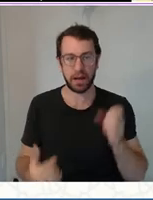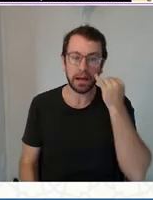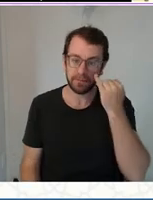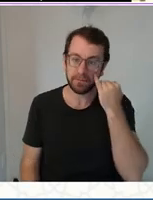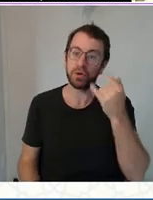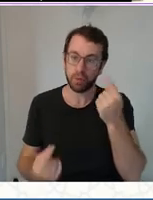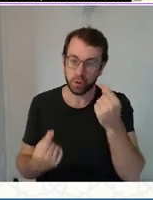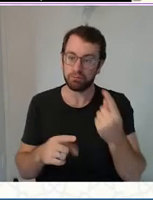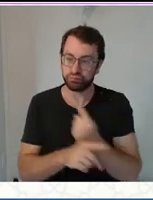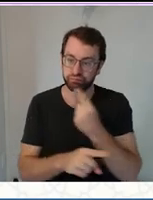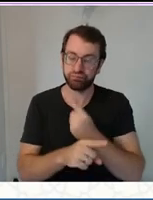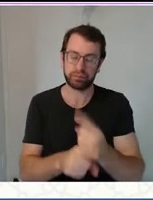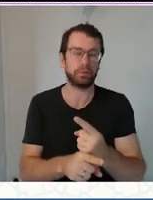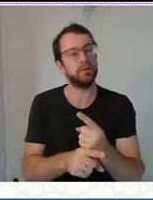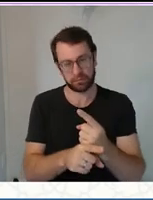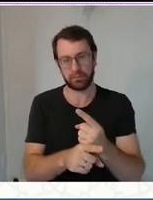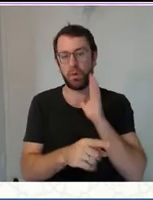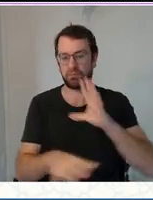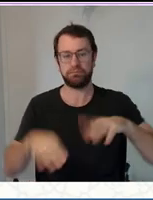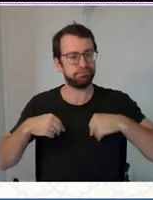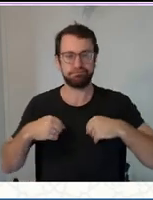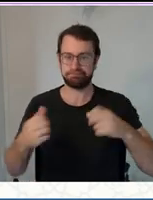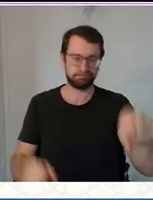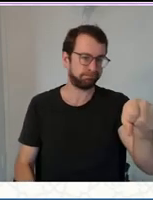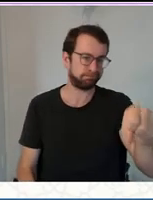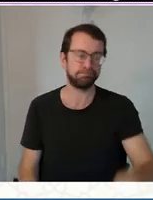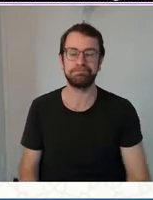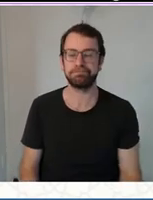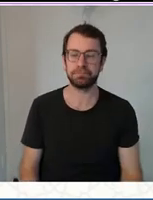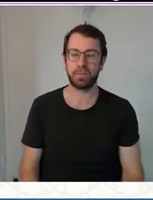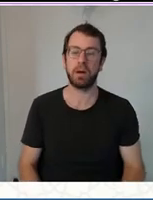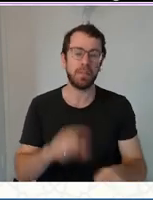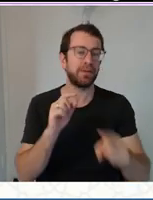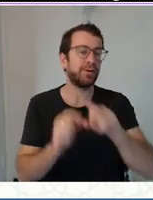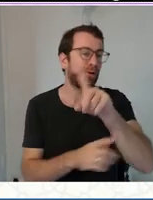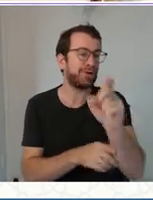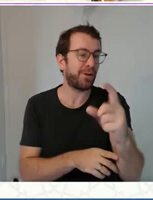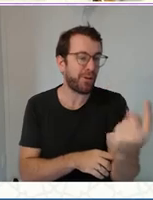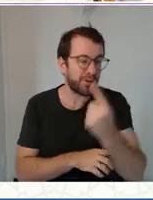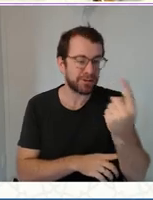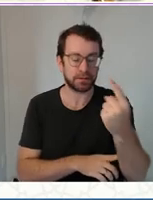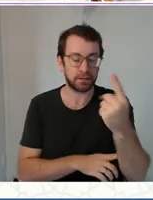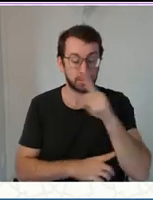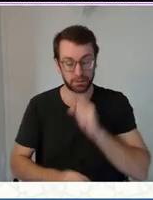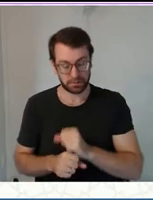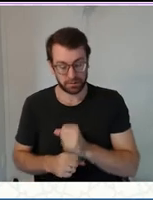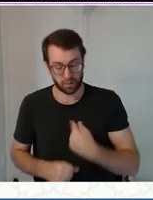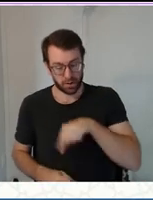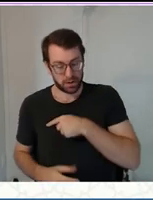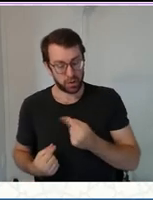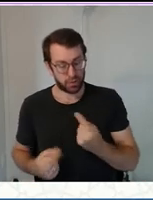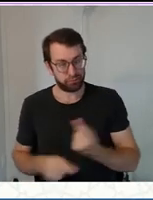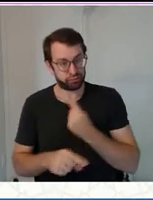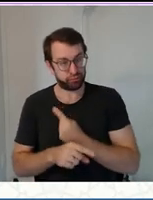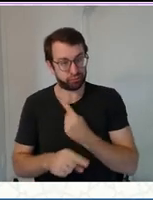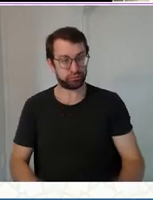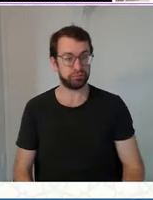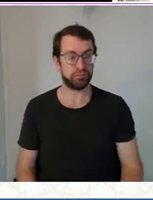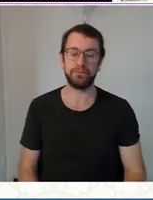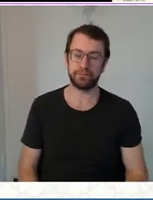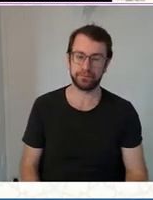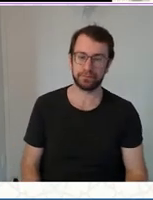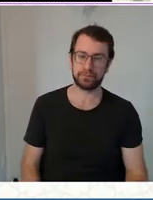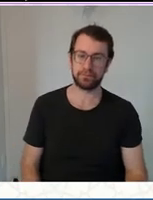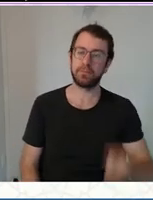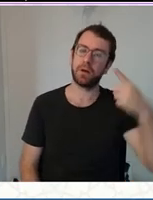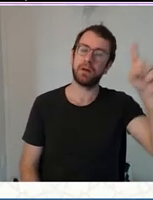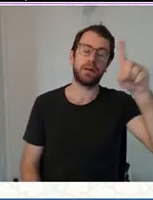So the question is whether we often hold up our end of the bargain. May Allah subhanahu wa ta'ala bless